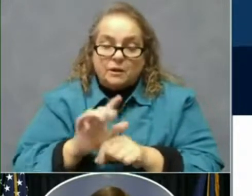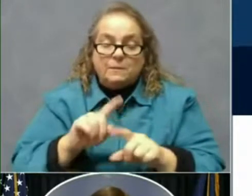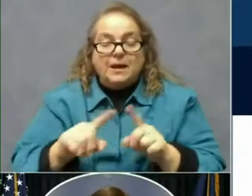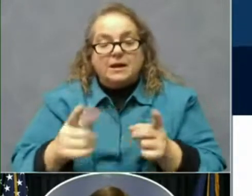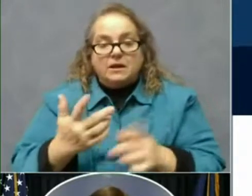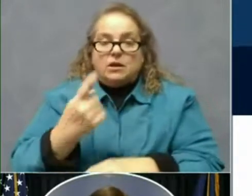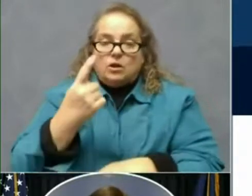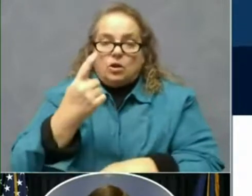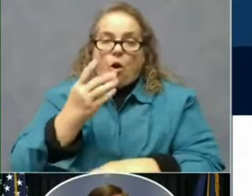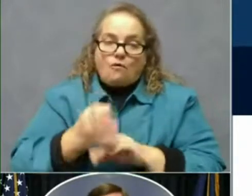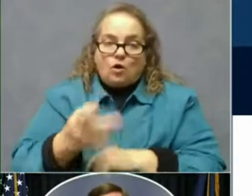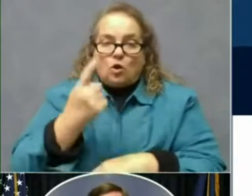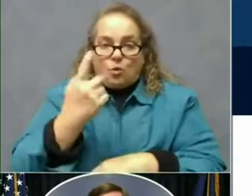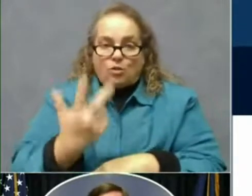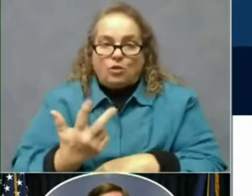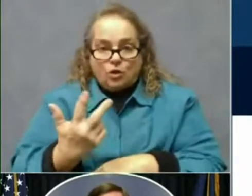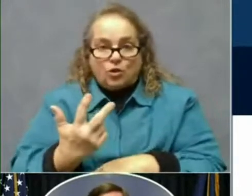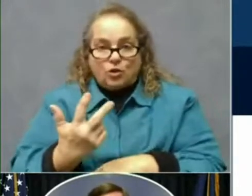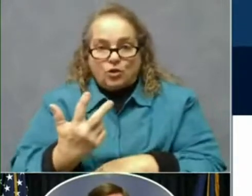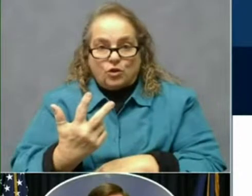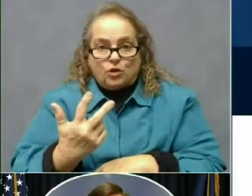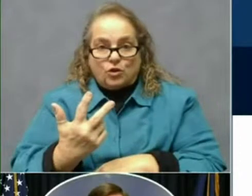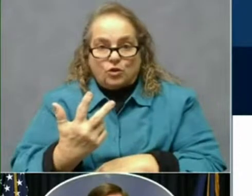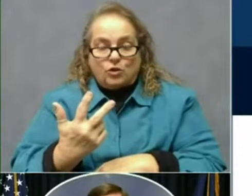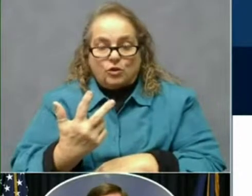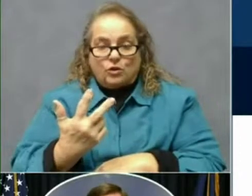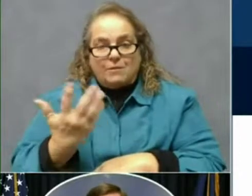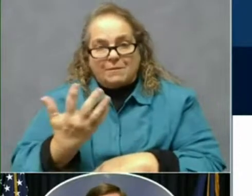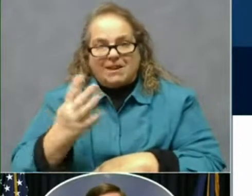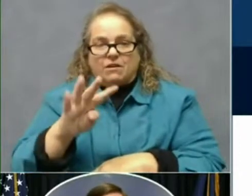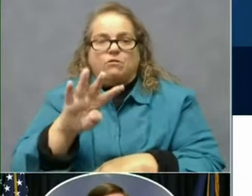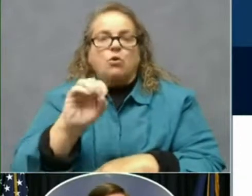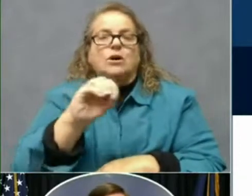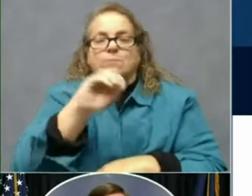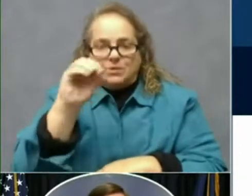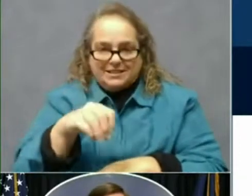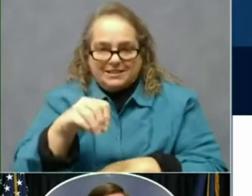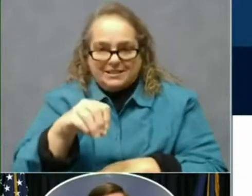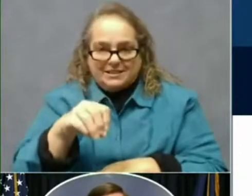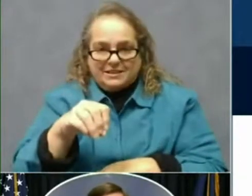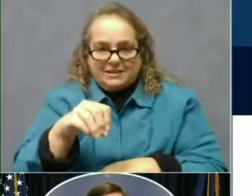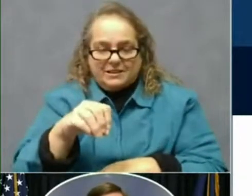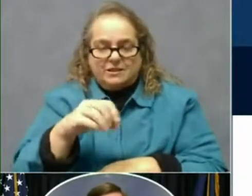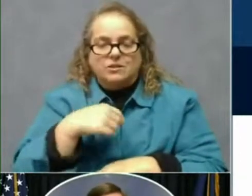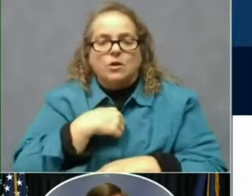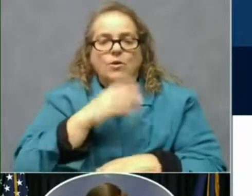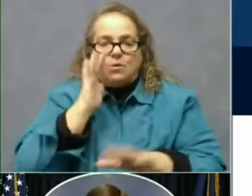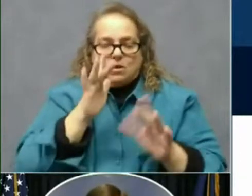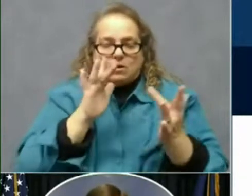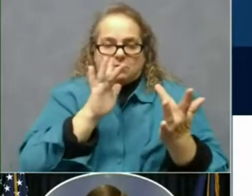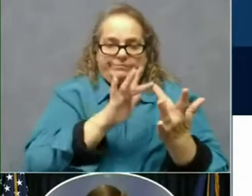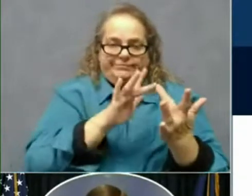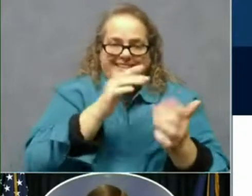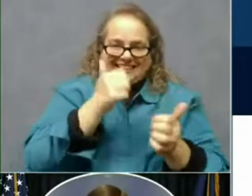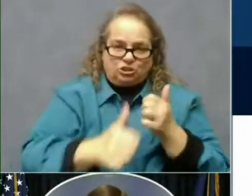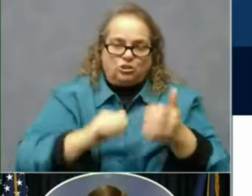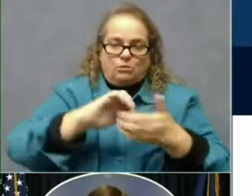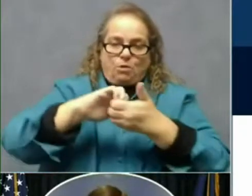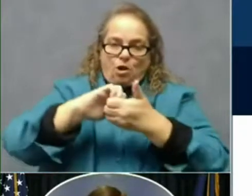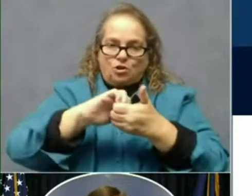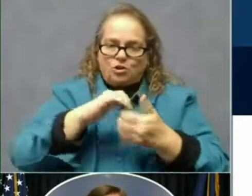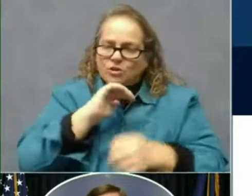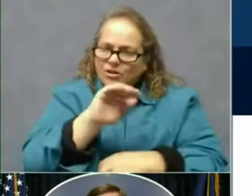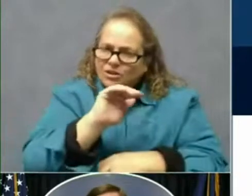maybe hitting 40, 40%. We're going to reach out to each of these partners and talk about the urgency.